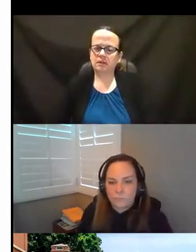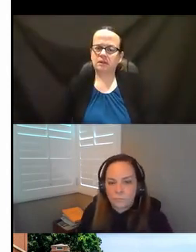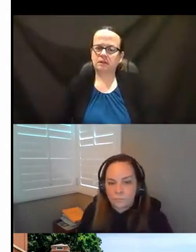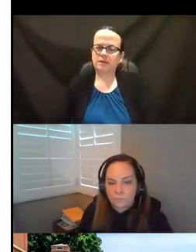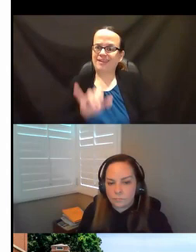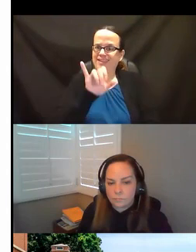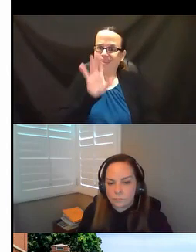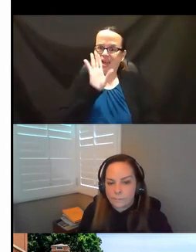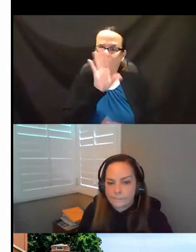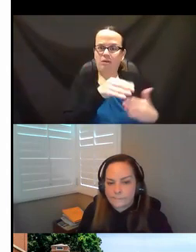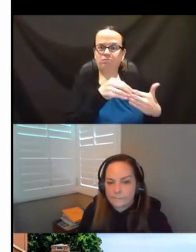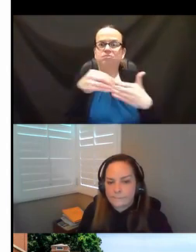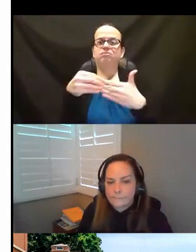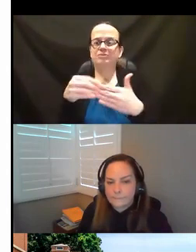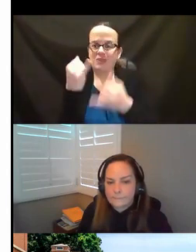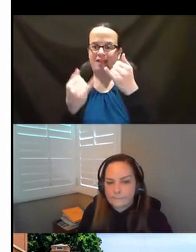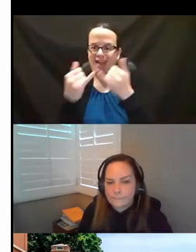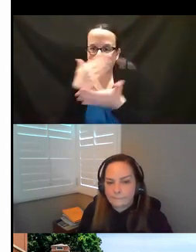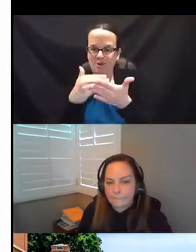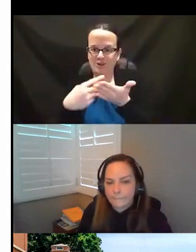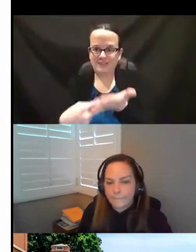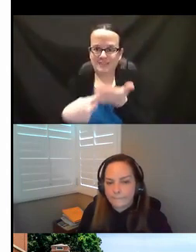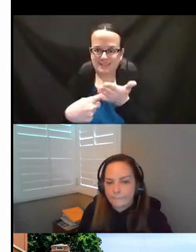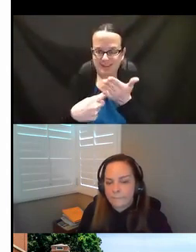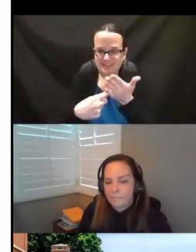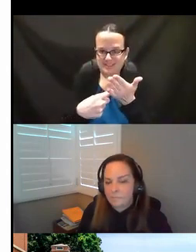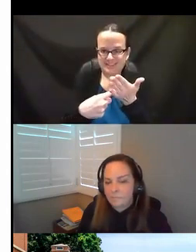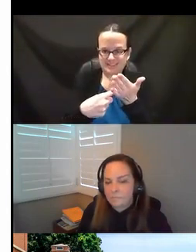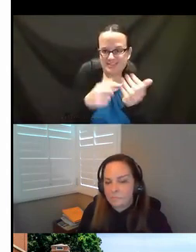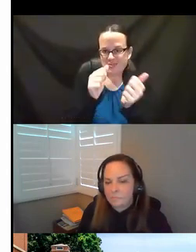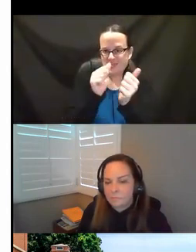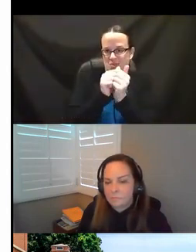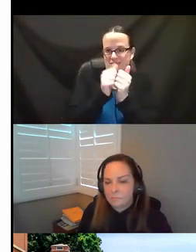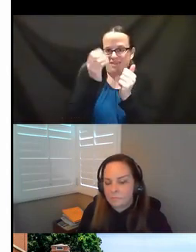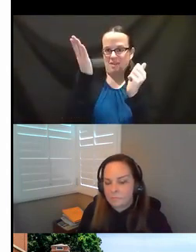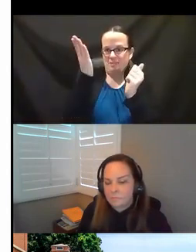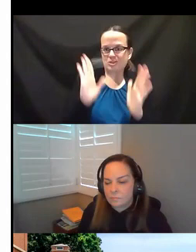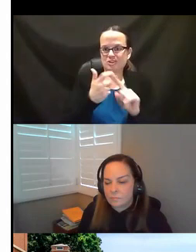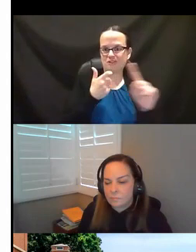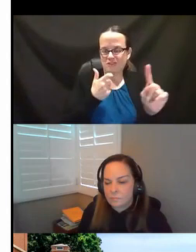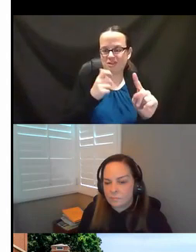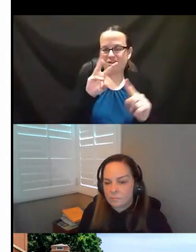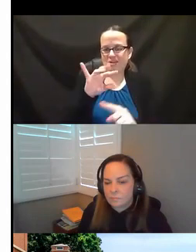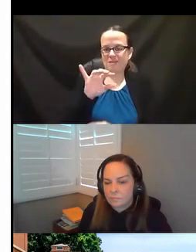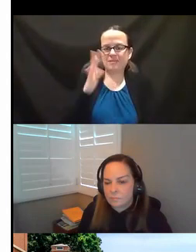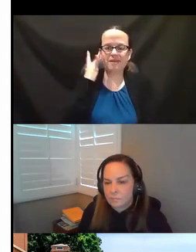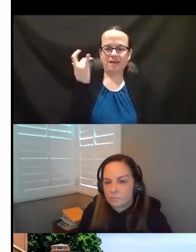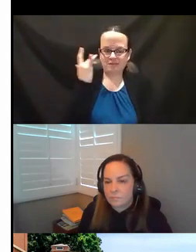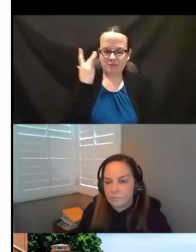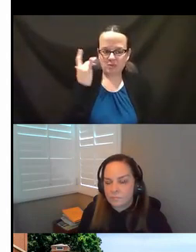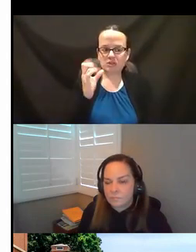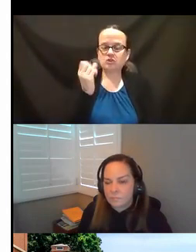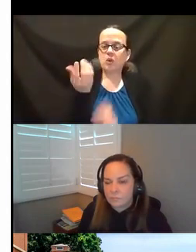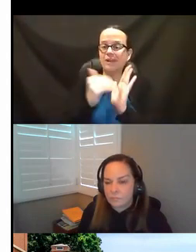And this is going to lead into our last discussion with our state presenters from Iowa and California. So again,